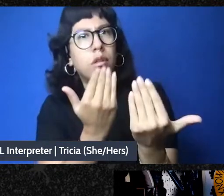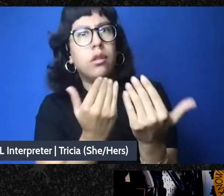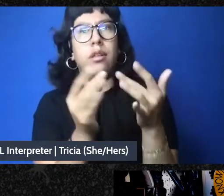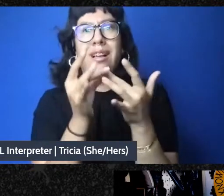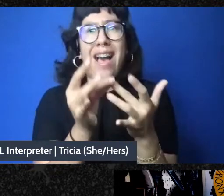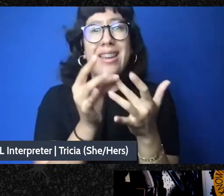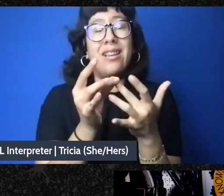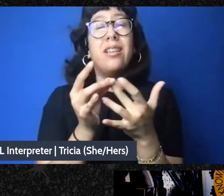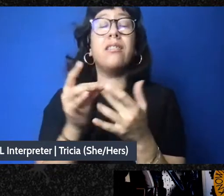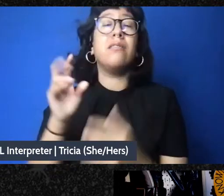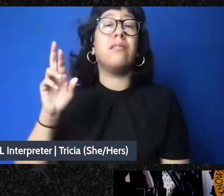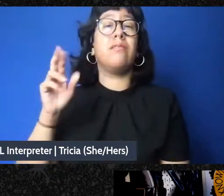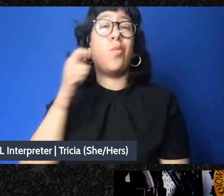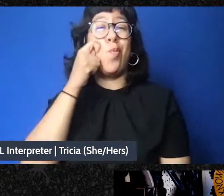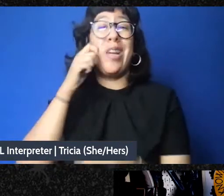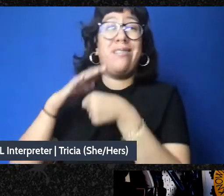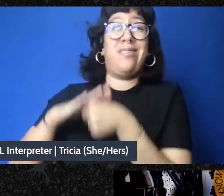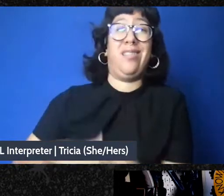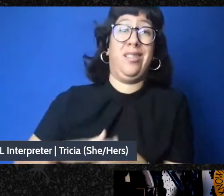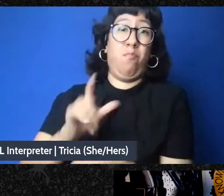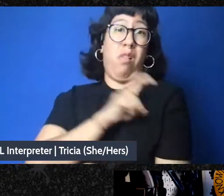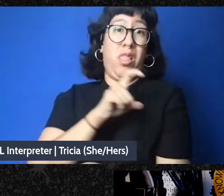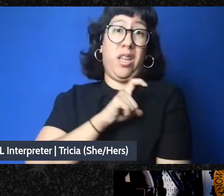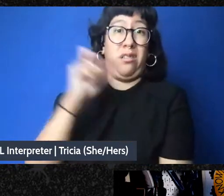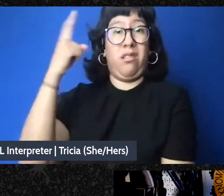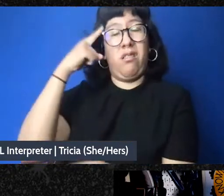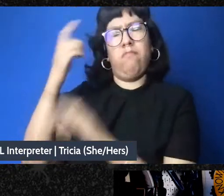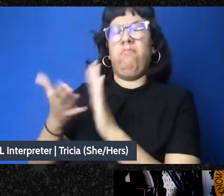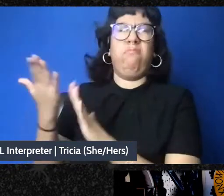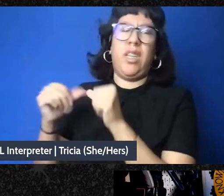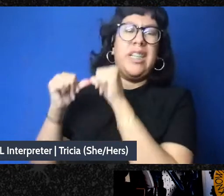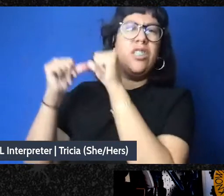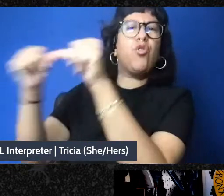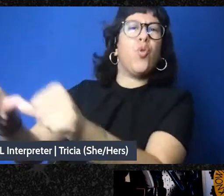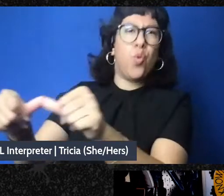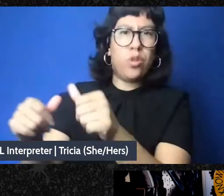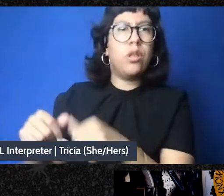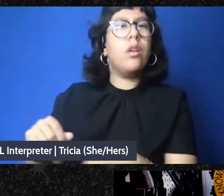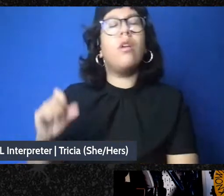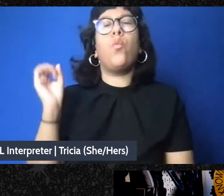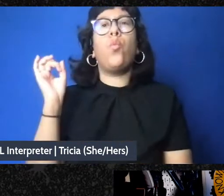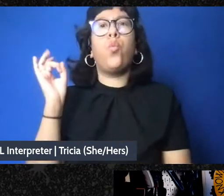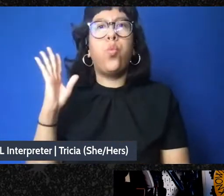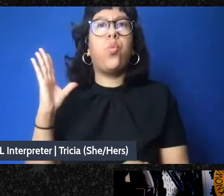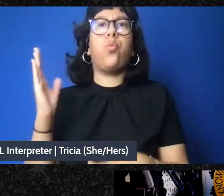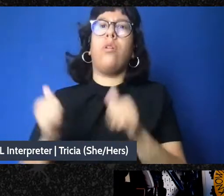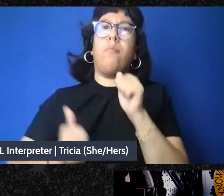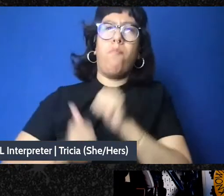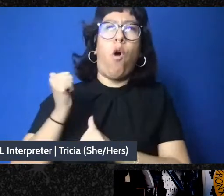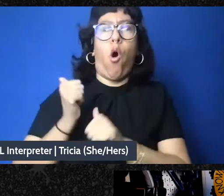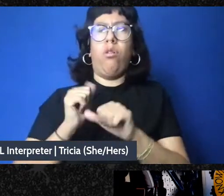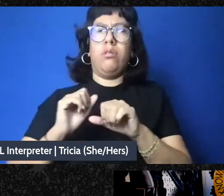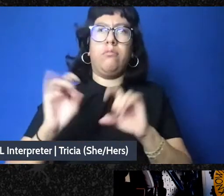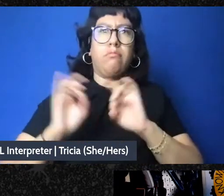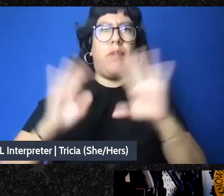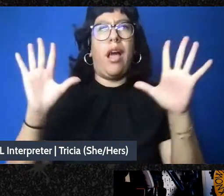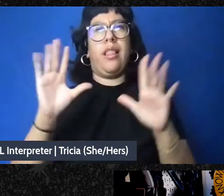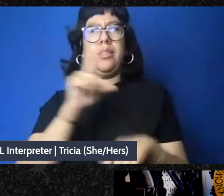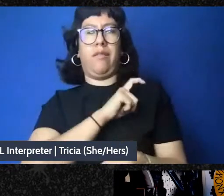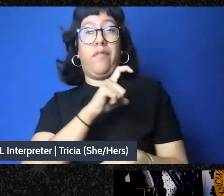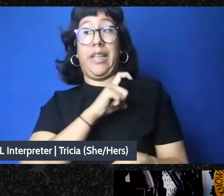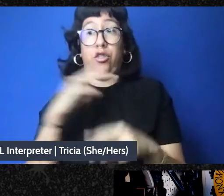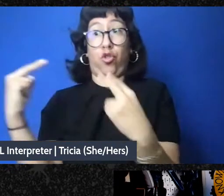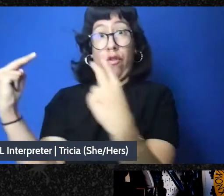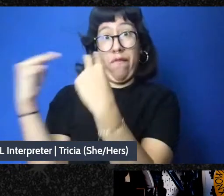police state is unrelenting. We're operating in a new political environment with hyper-militarized police and extreme state surveillance. We